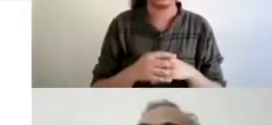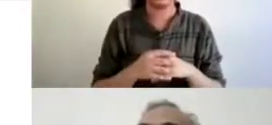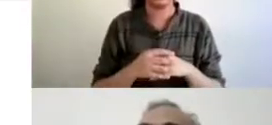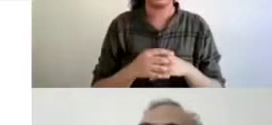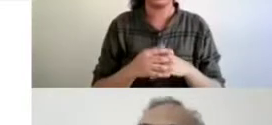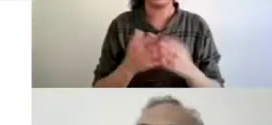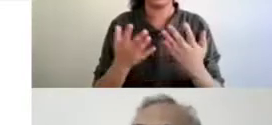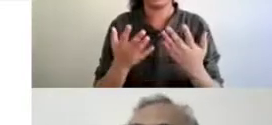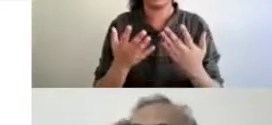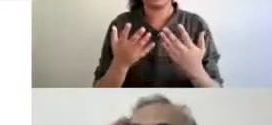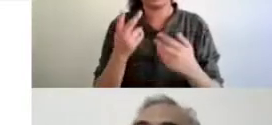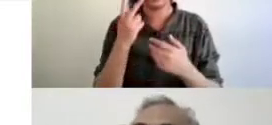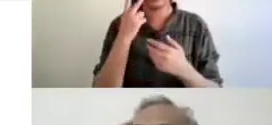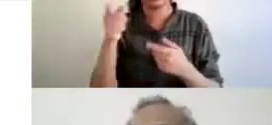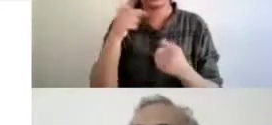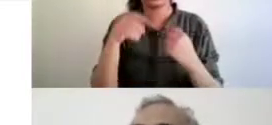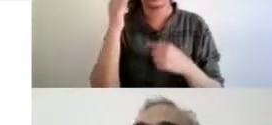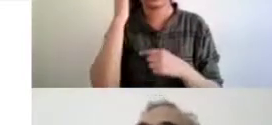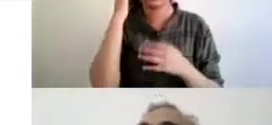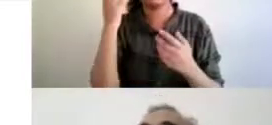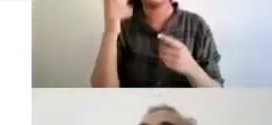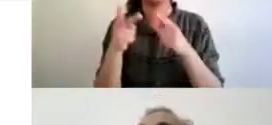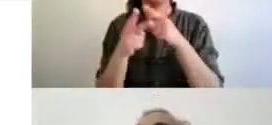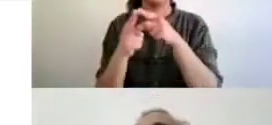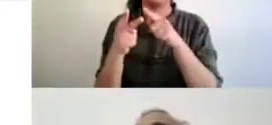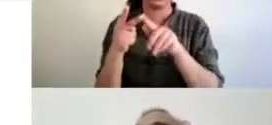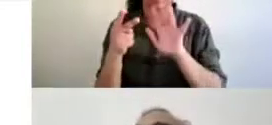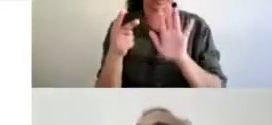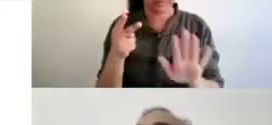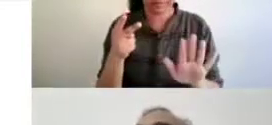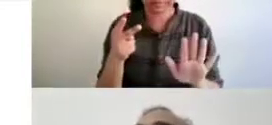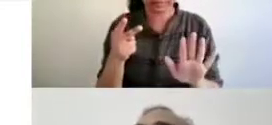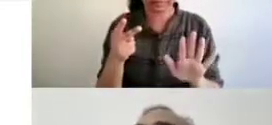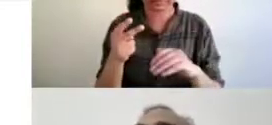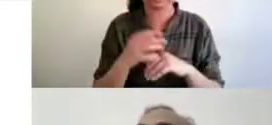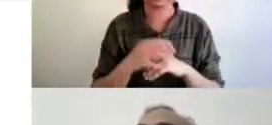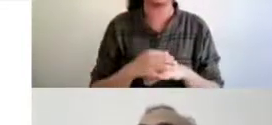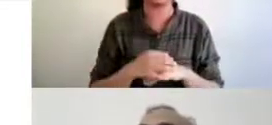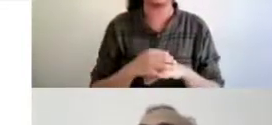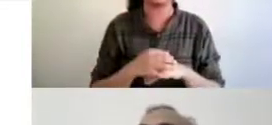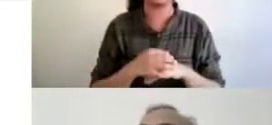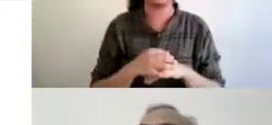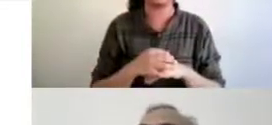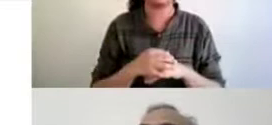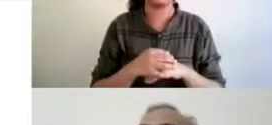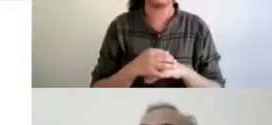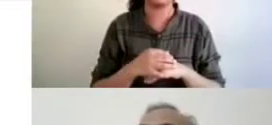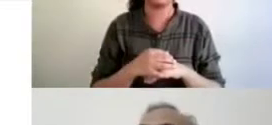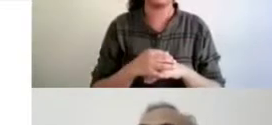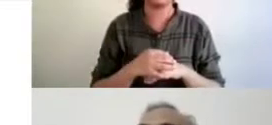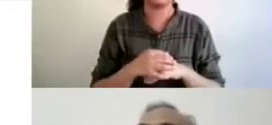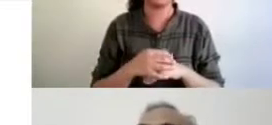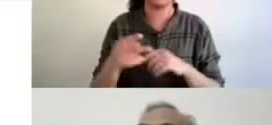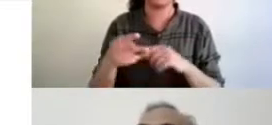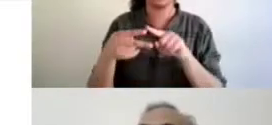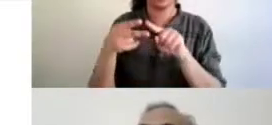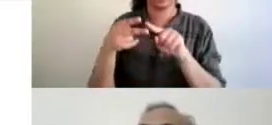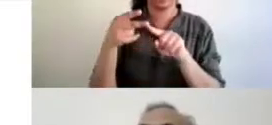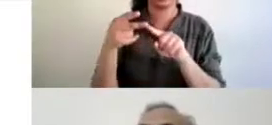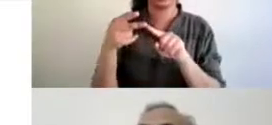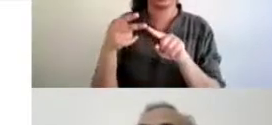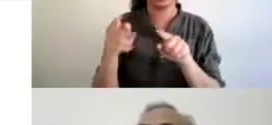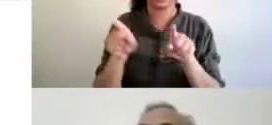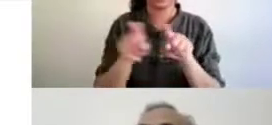so there are two key provisions uh which are which were there uh which were which are part of the